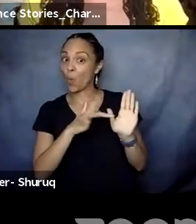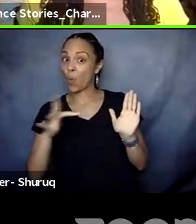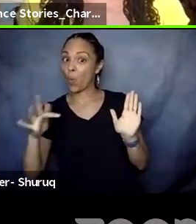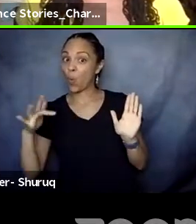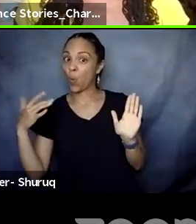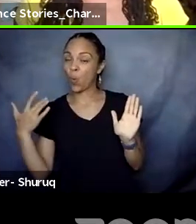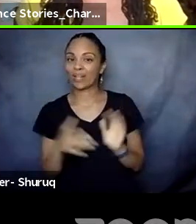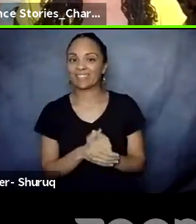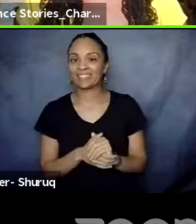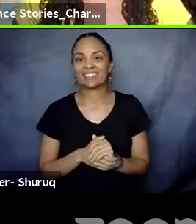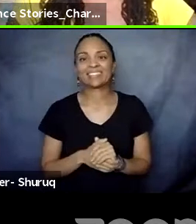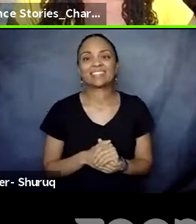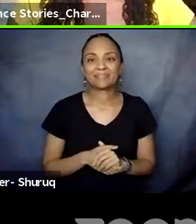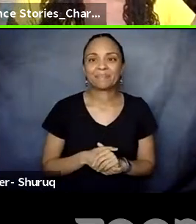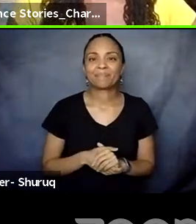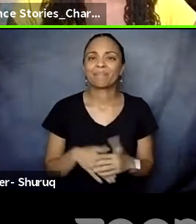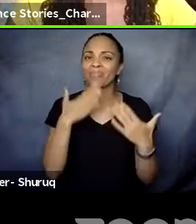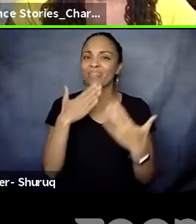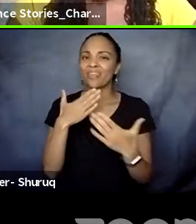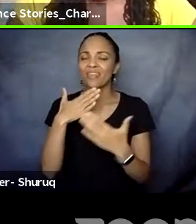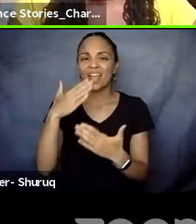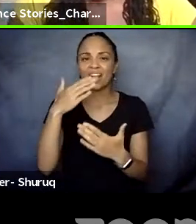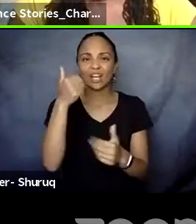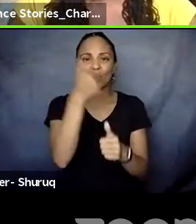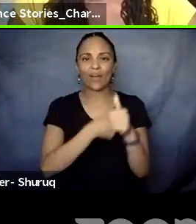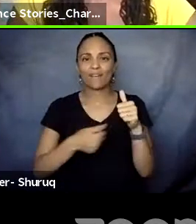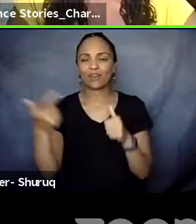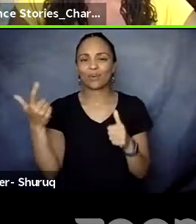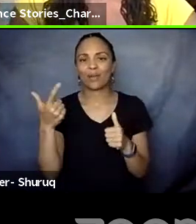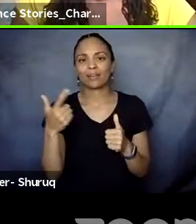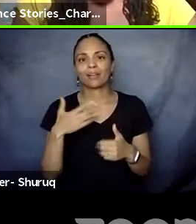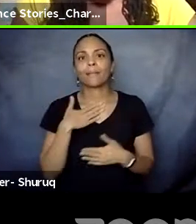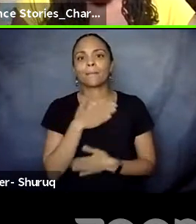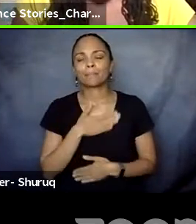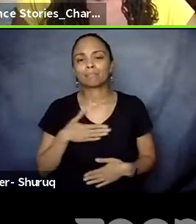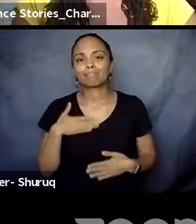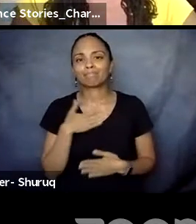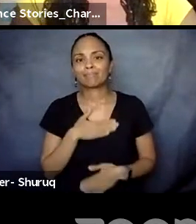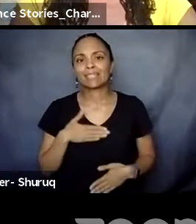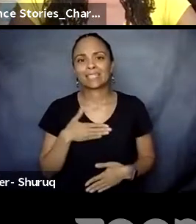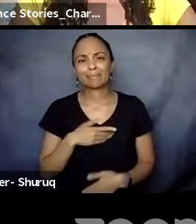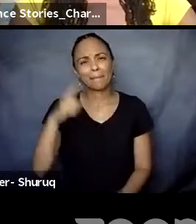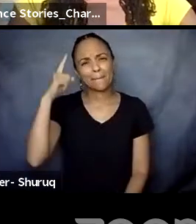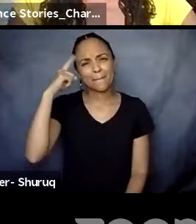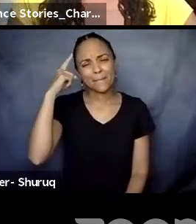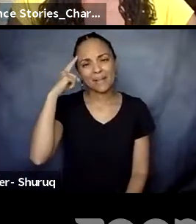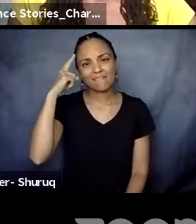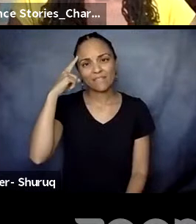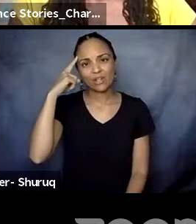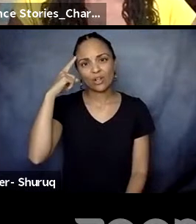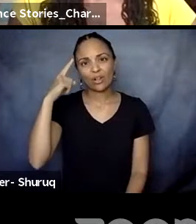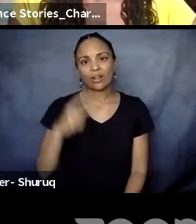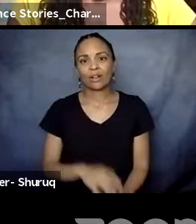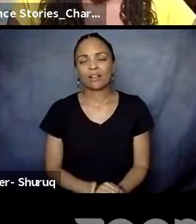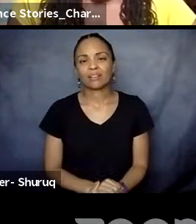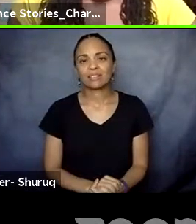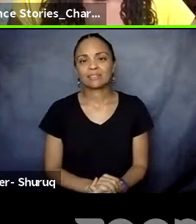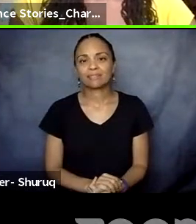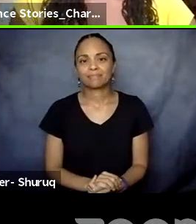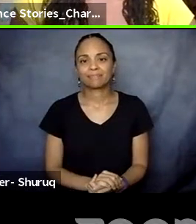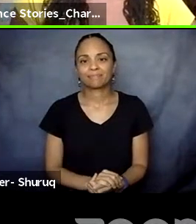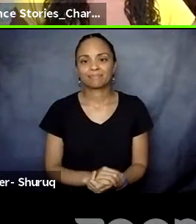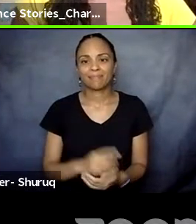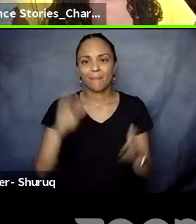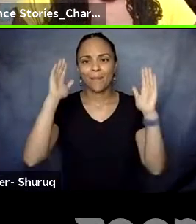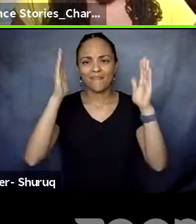thank you everybody please be mindful of all that is happening around us stay with each other support each